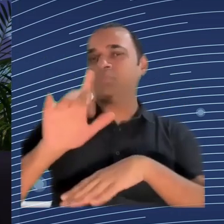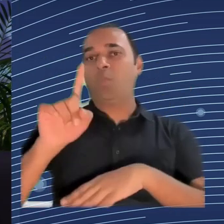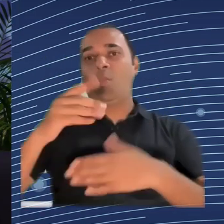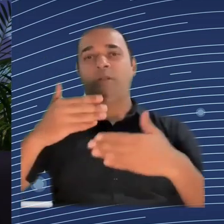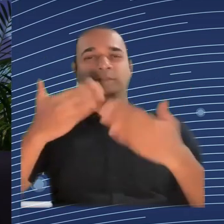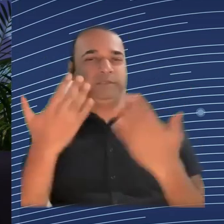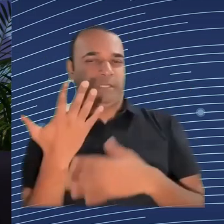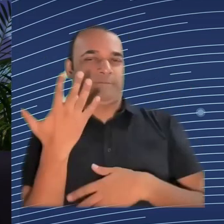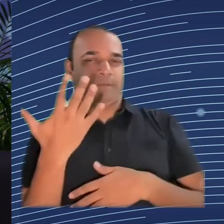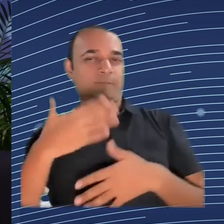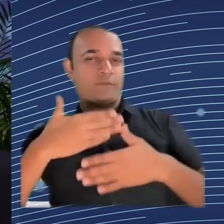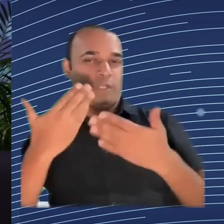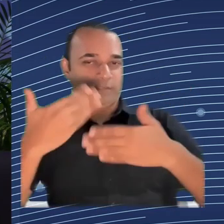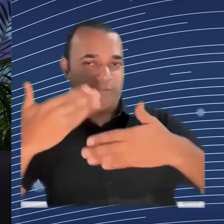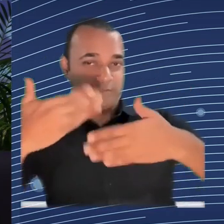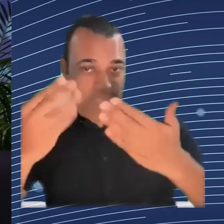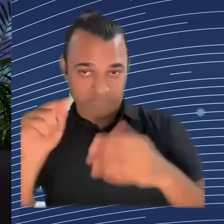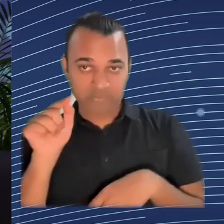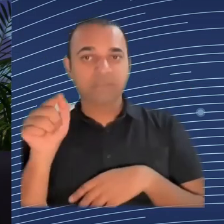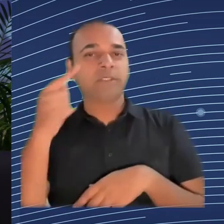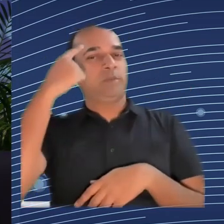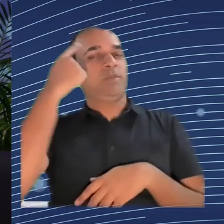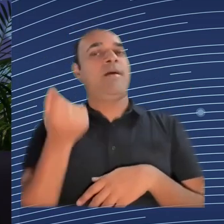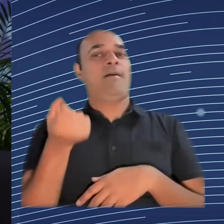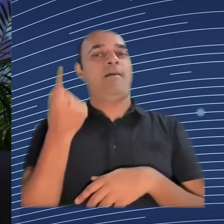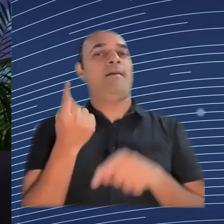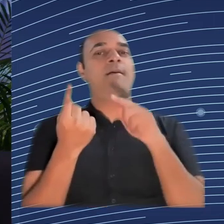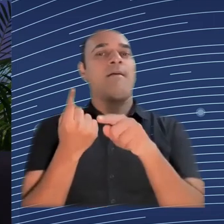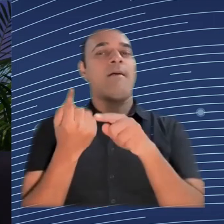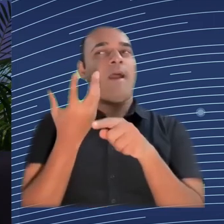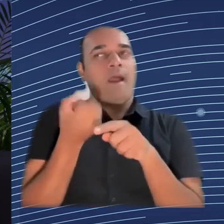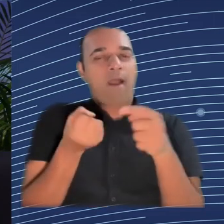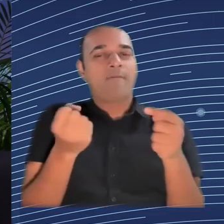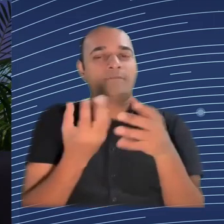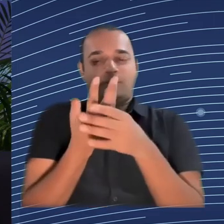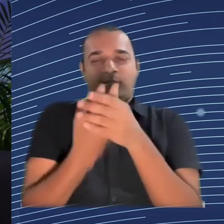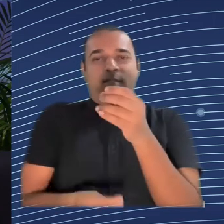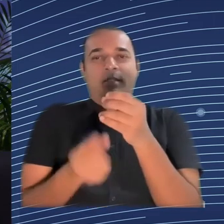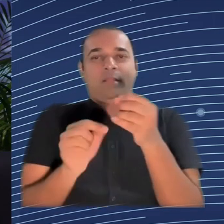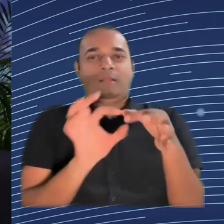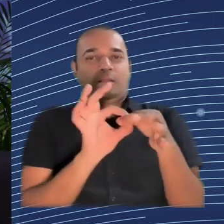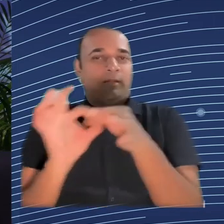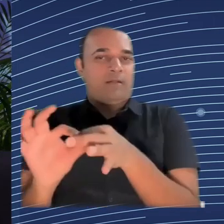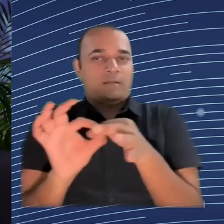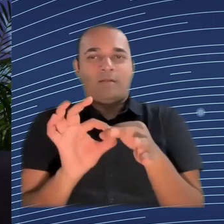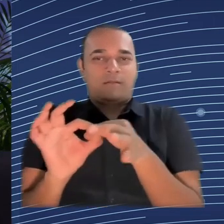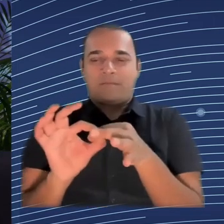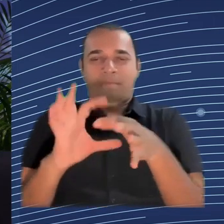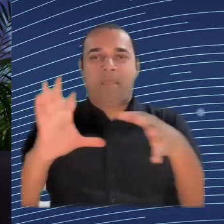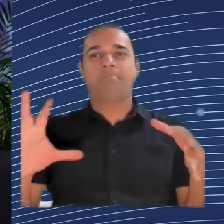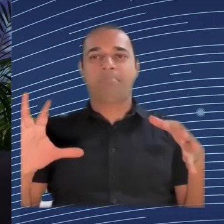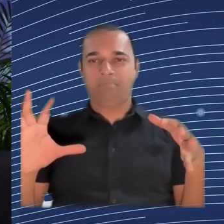because it's using your data, potentially without your consent. That is one dimension. It is also